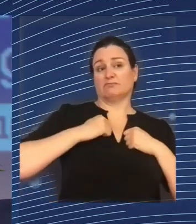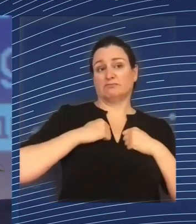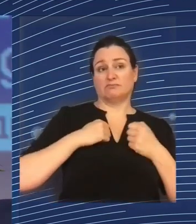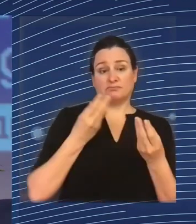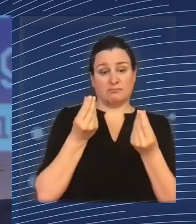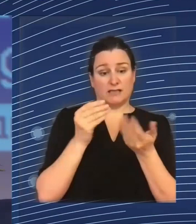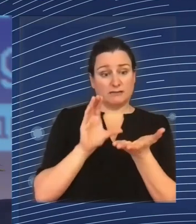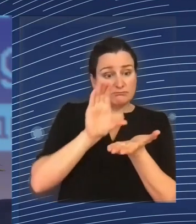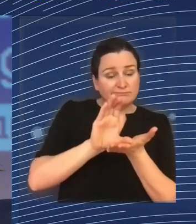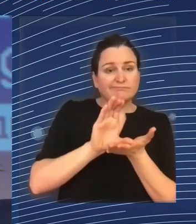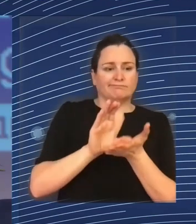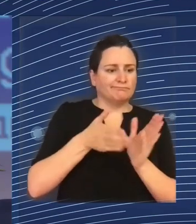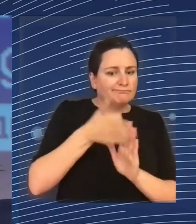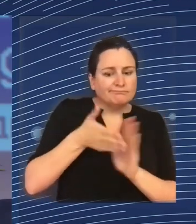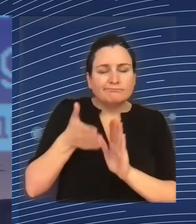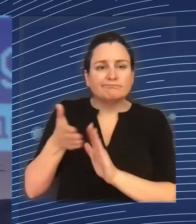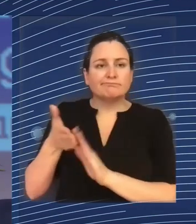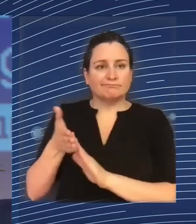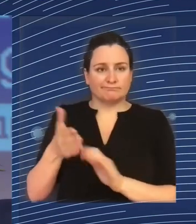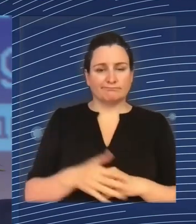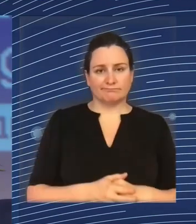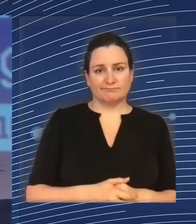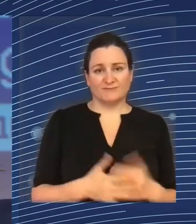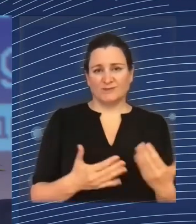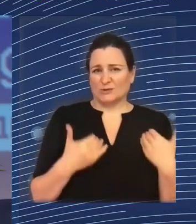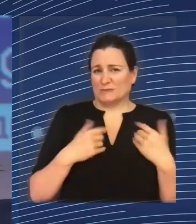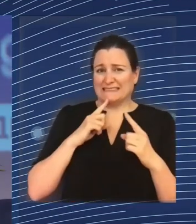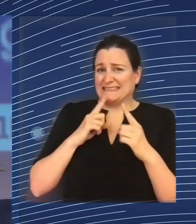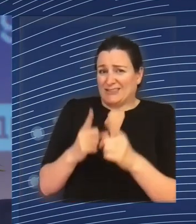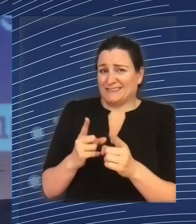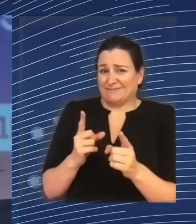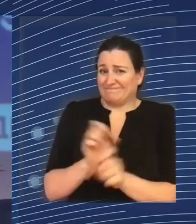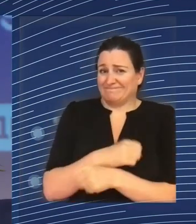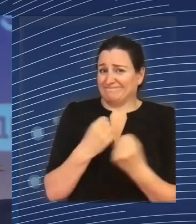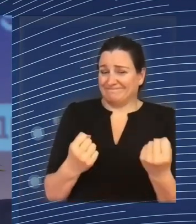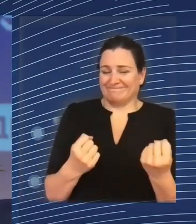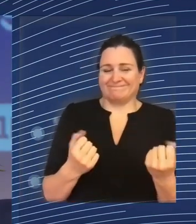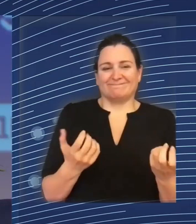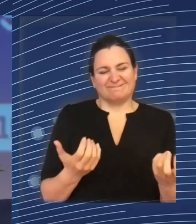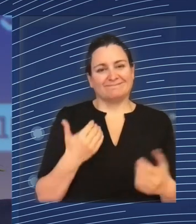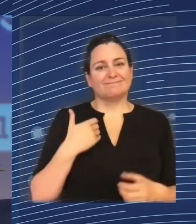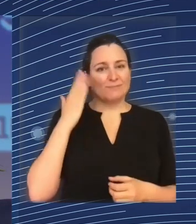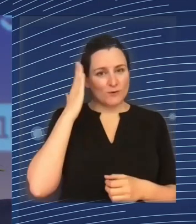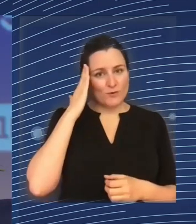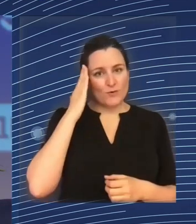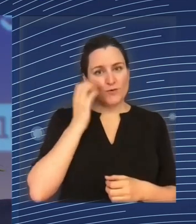I don't have the exact answer. But nevertheless, I know that managing authorities do